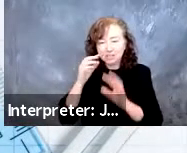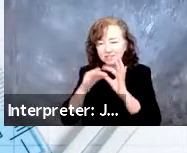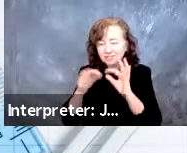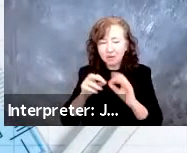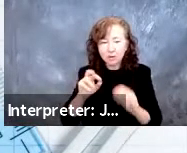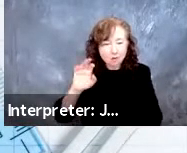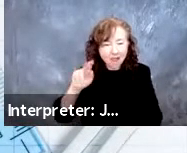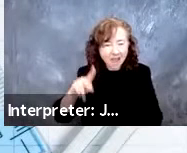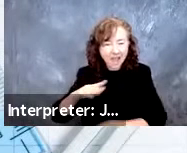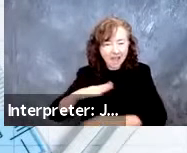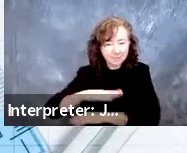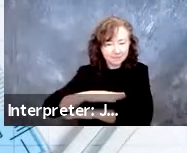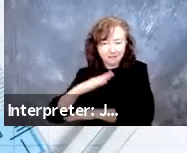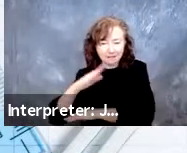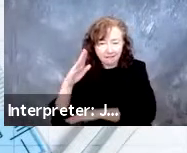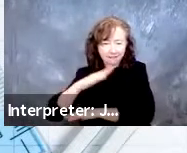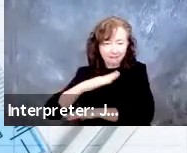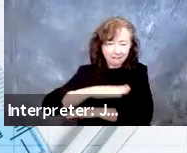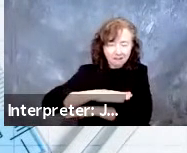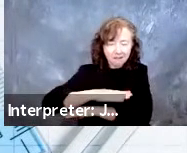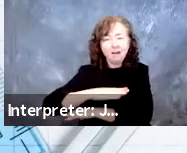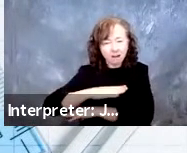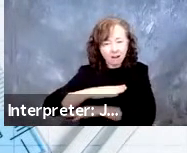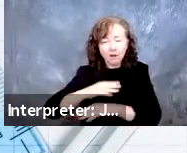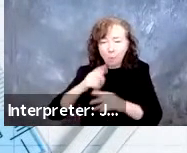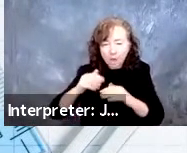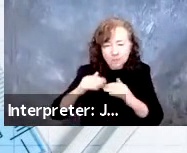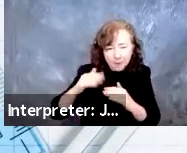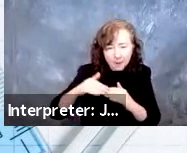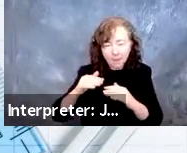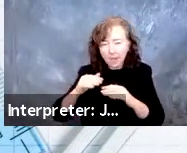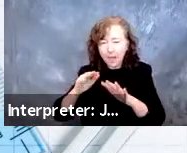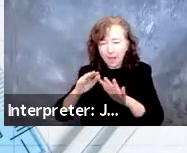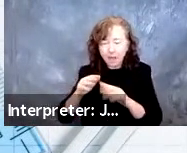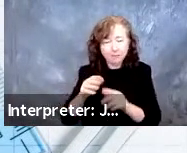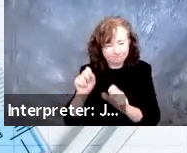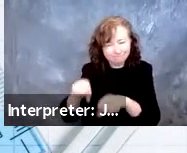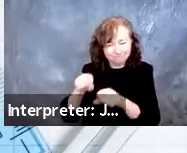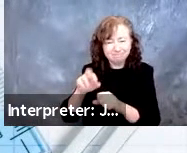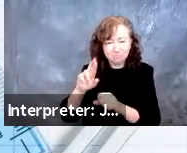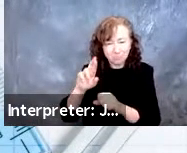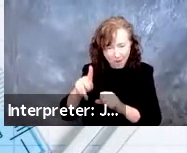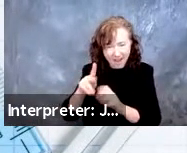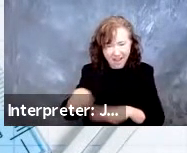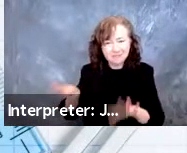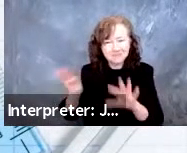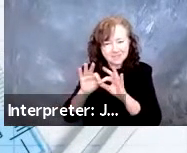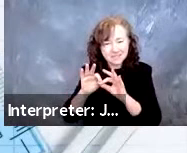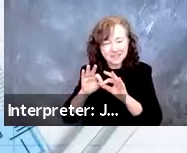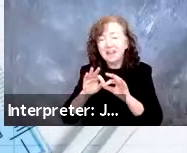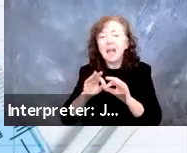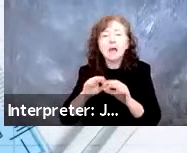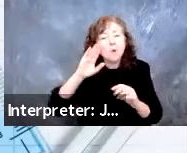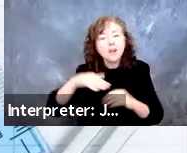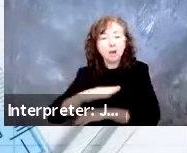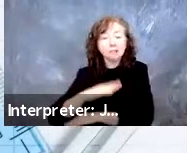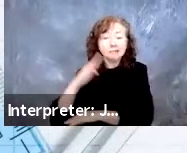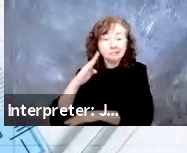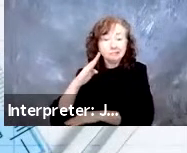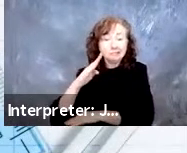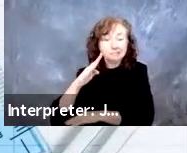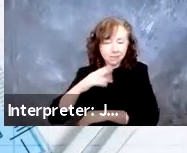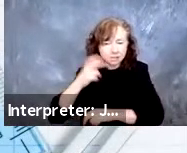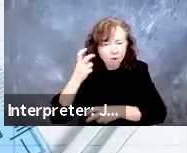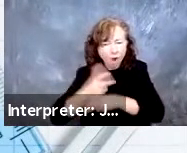really is kind of like the bare minimum, and there are much lesser ramp angles that make it much, much easier